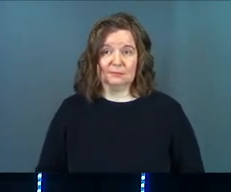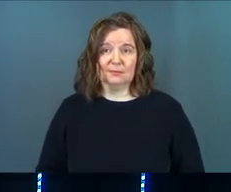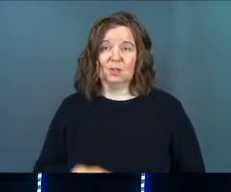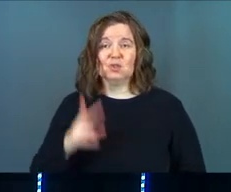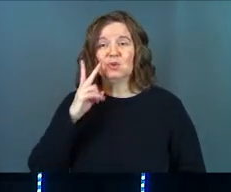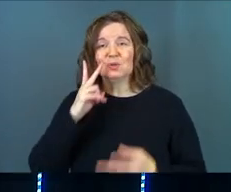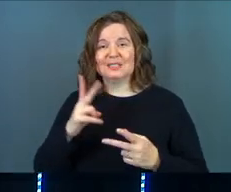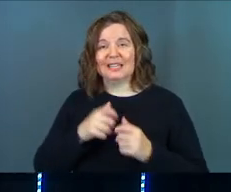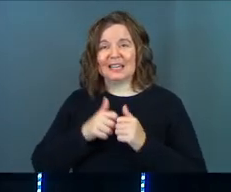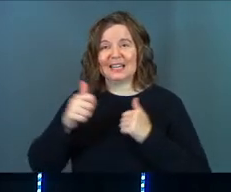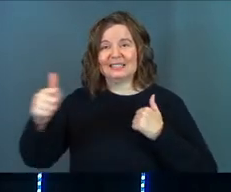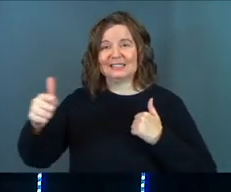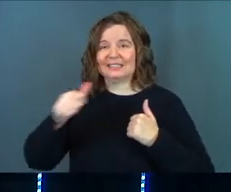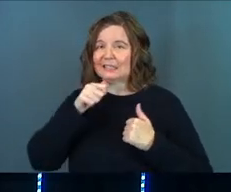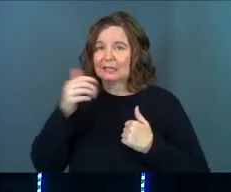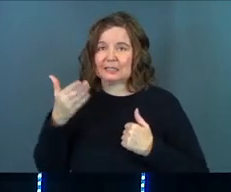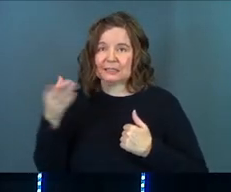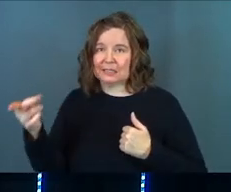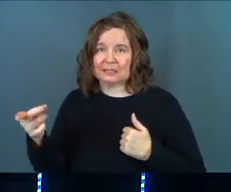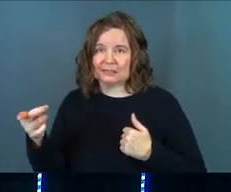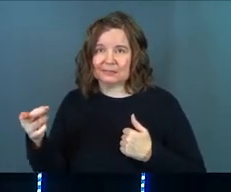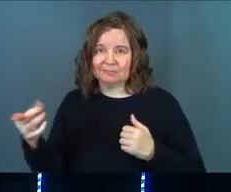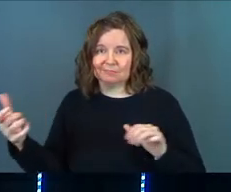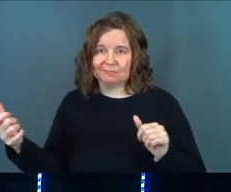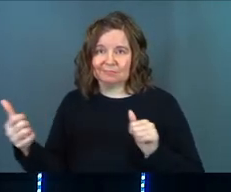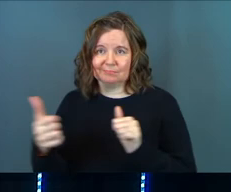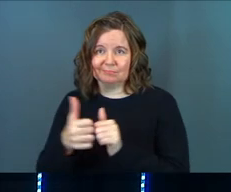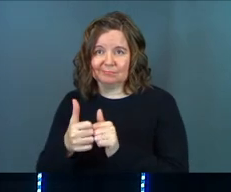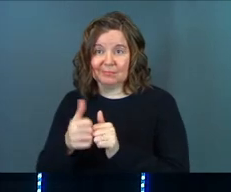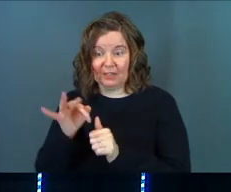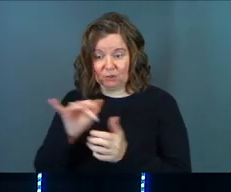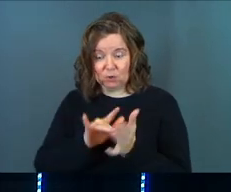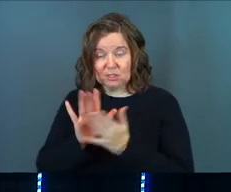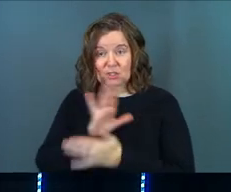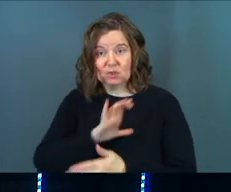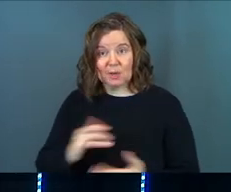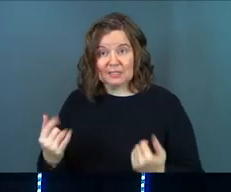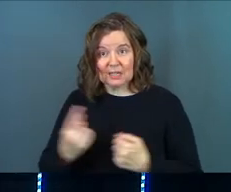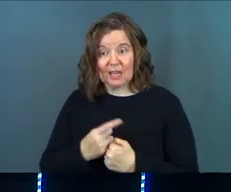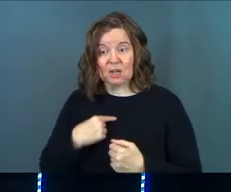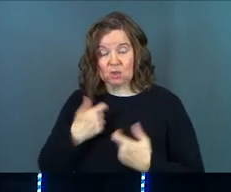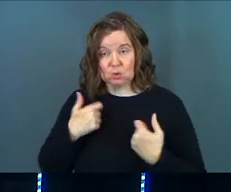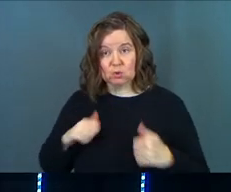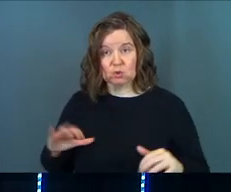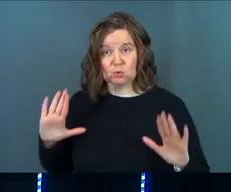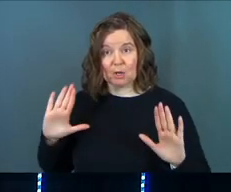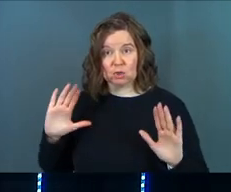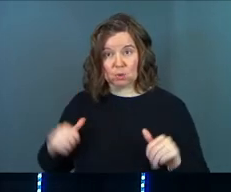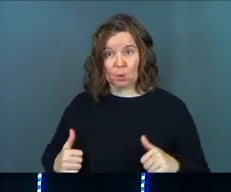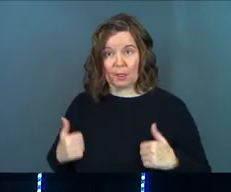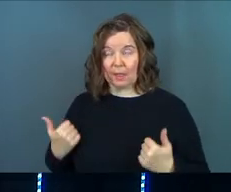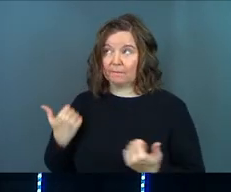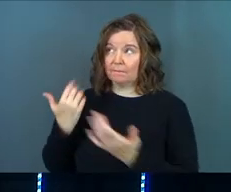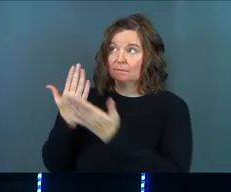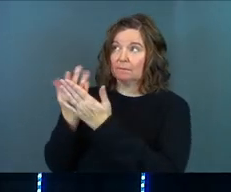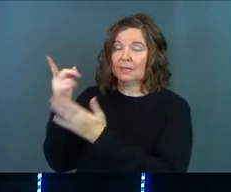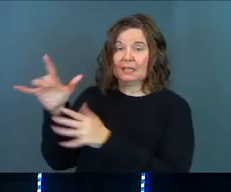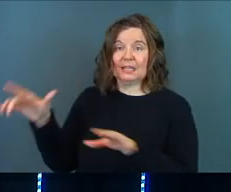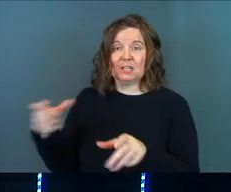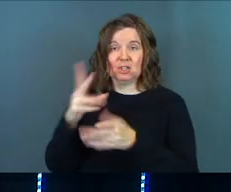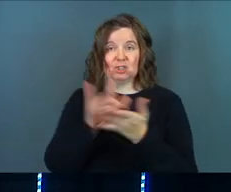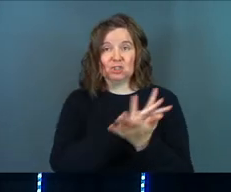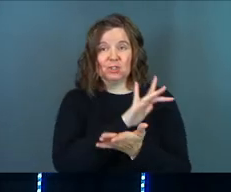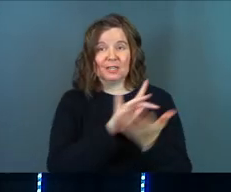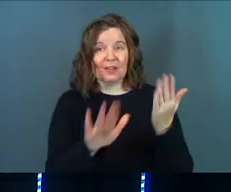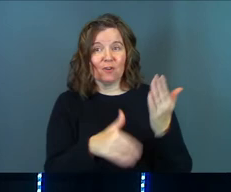You're seeing a distance that doesn't exist. If you are in Jesus Christ today, and you've surrendered your life to him, he took